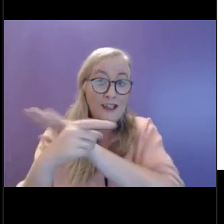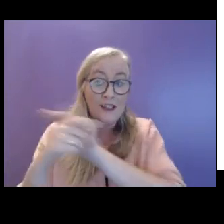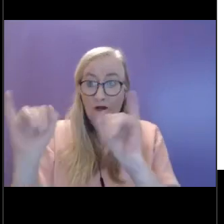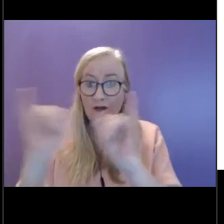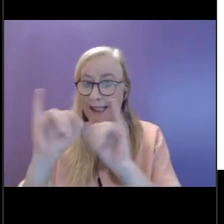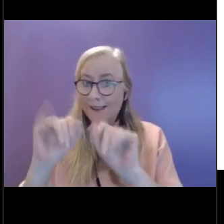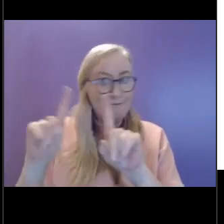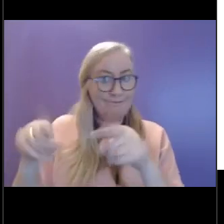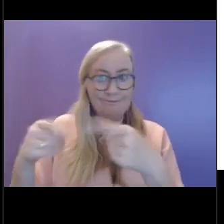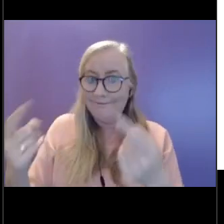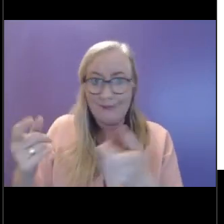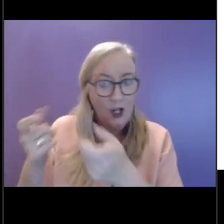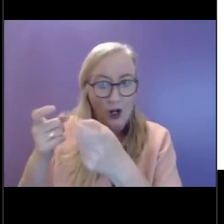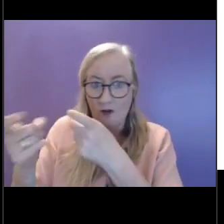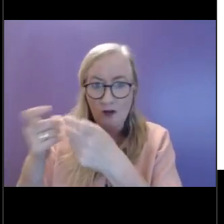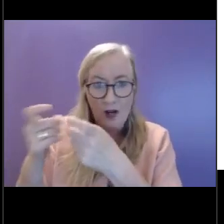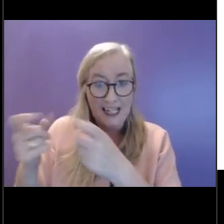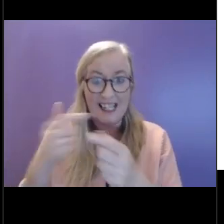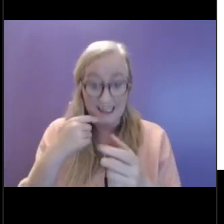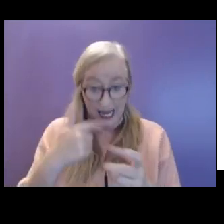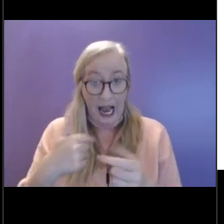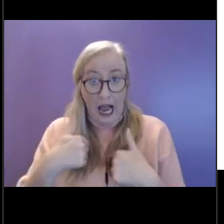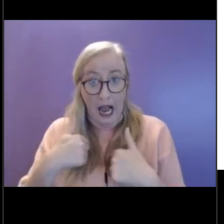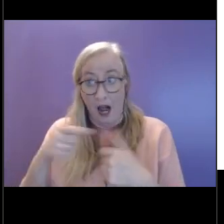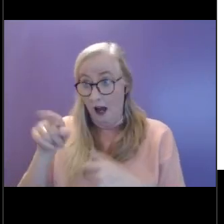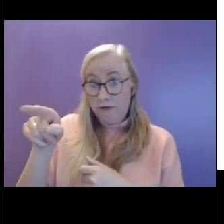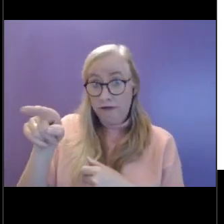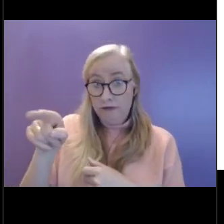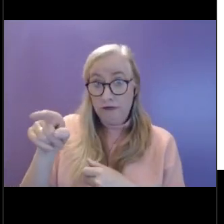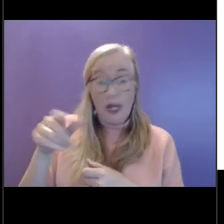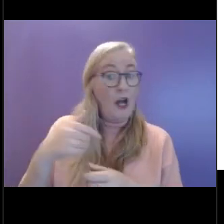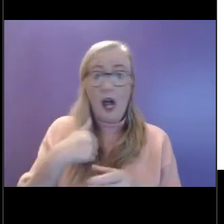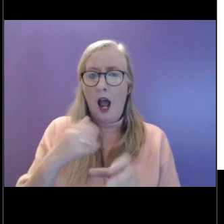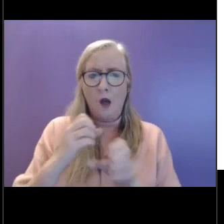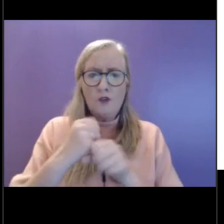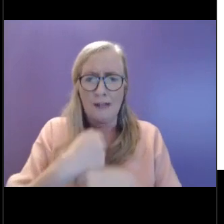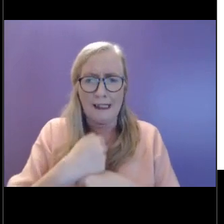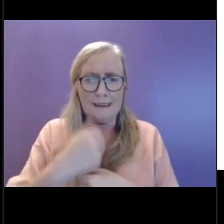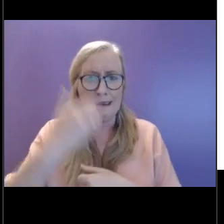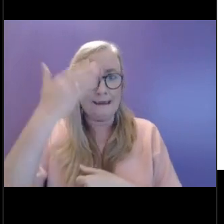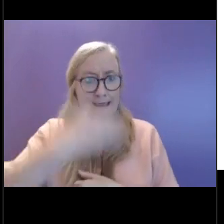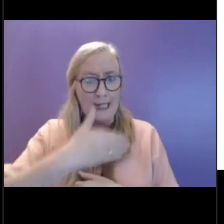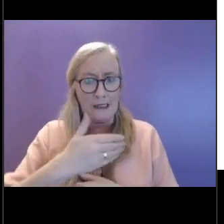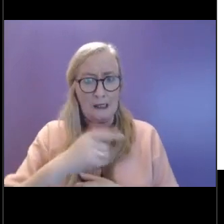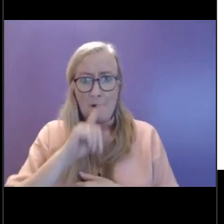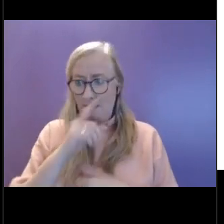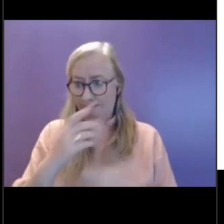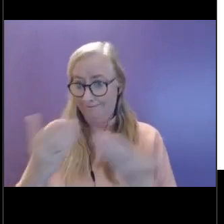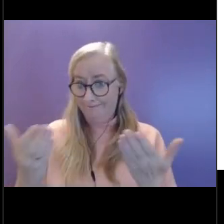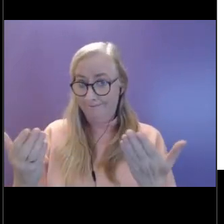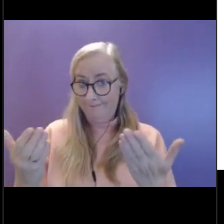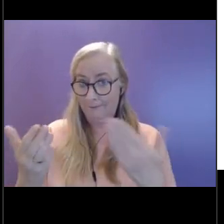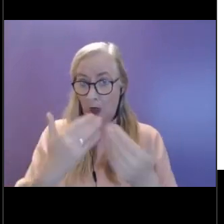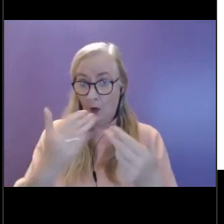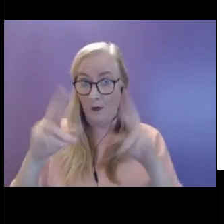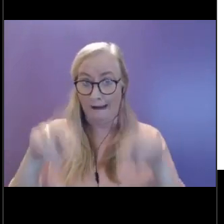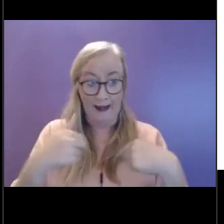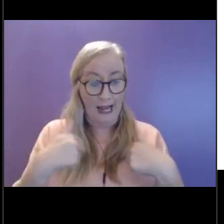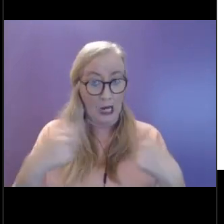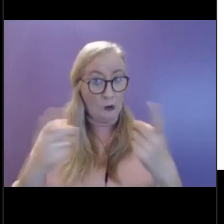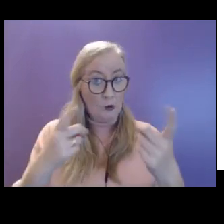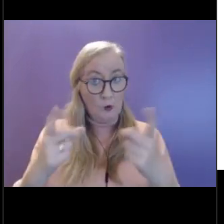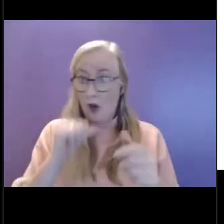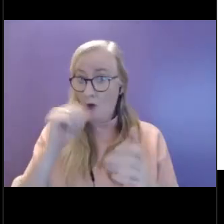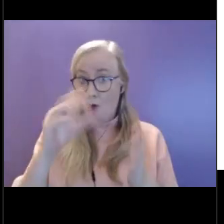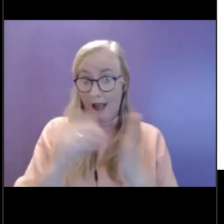might feel, yeah, I'm really stressed out about it. I'm really upset about it, but I don't know what I can do. You know, I feel I'm very powerless in that area